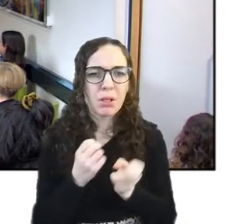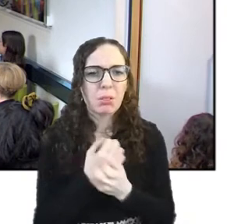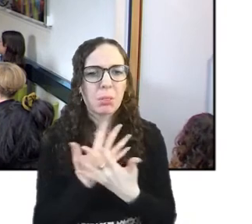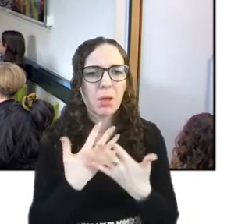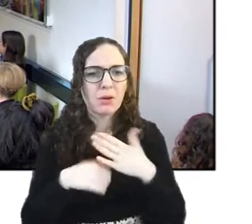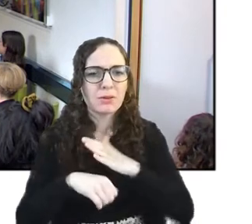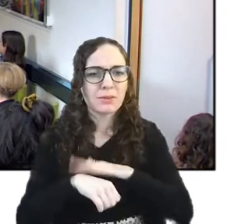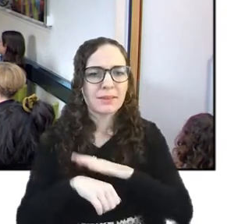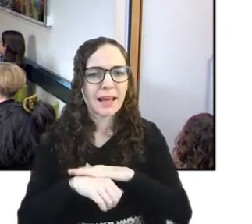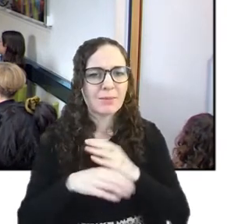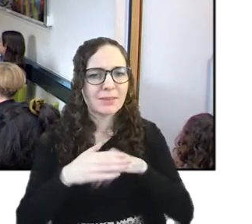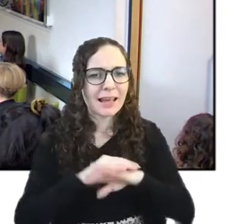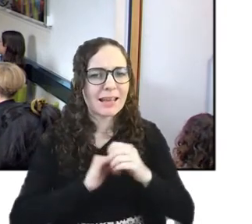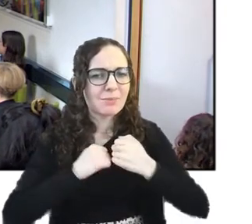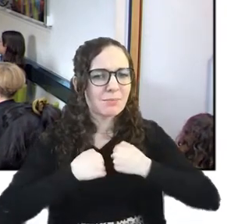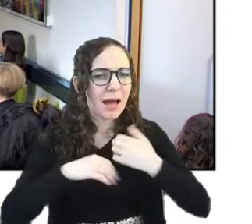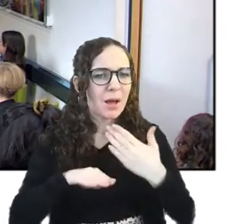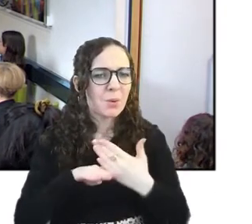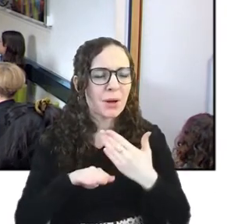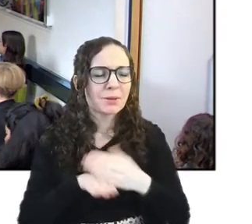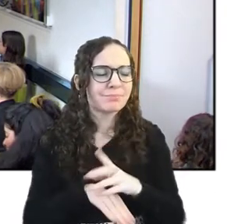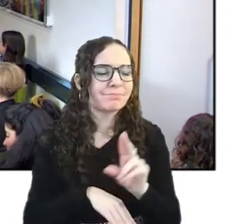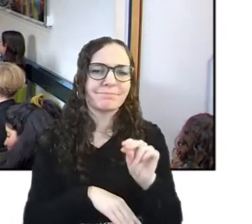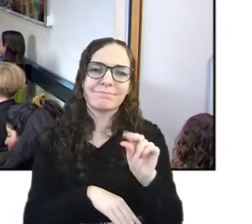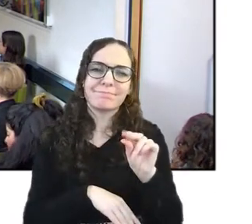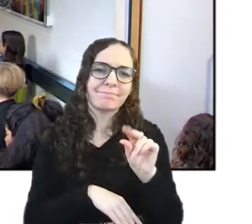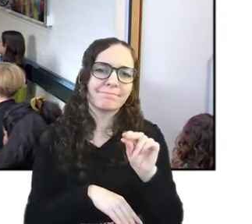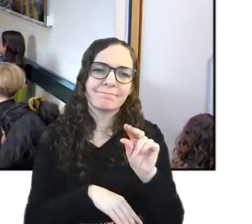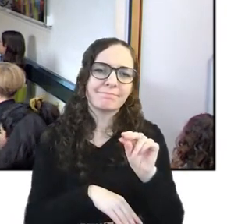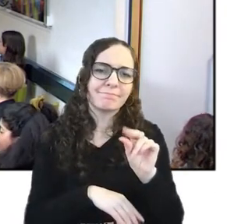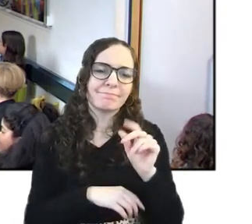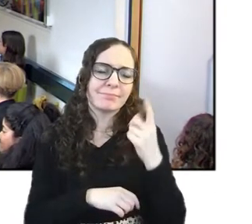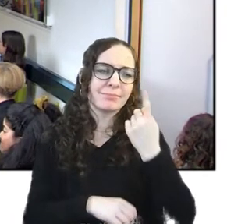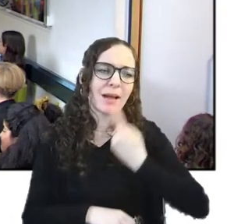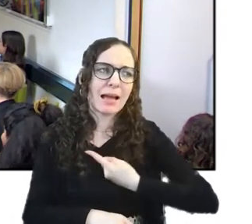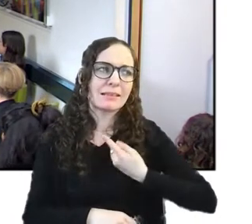what i've been looking at is kind of um